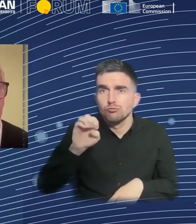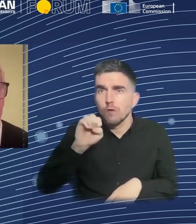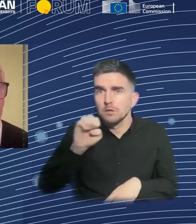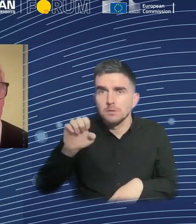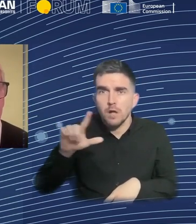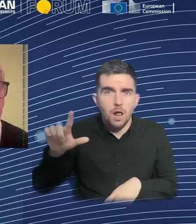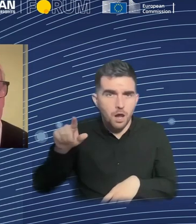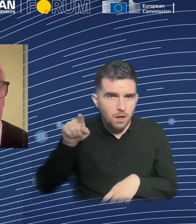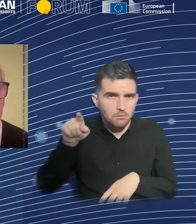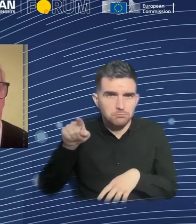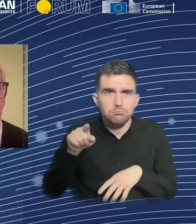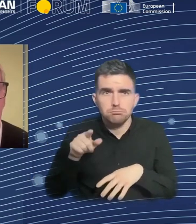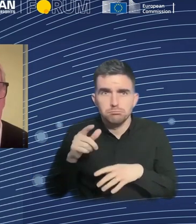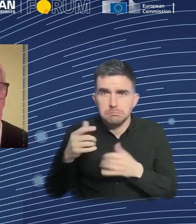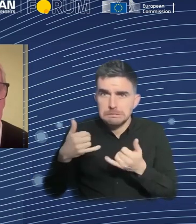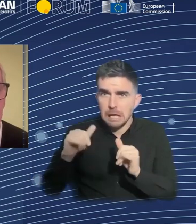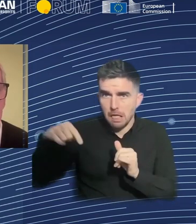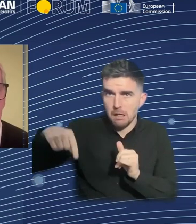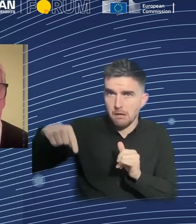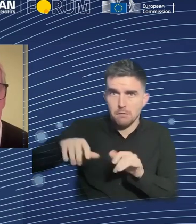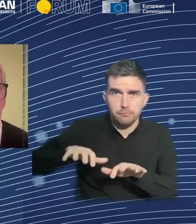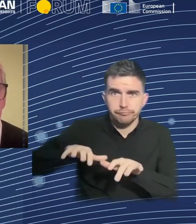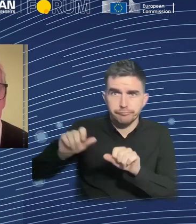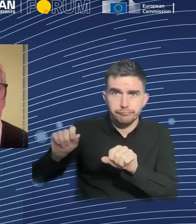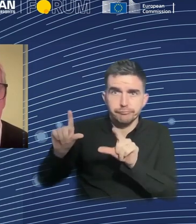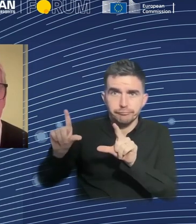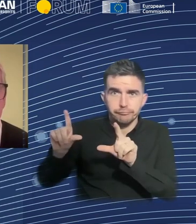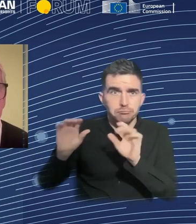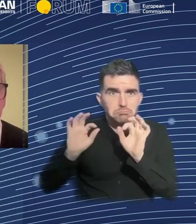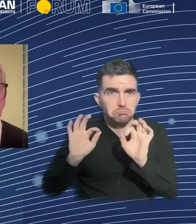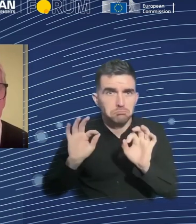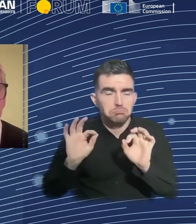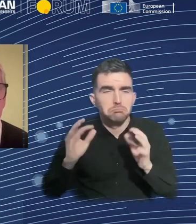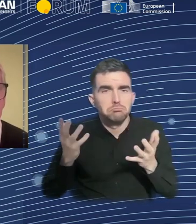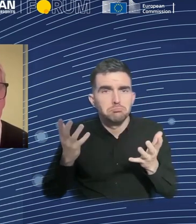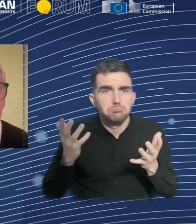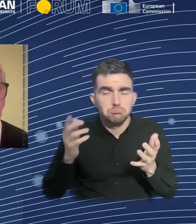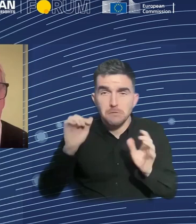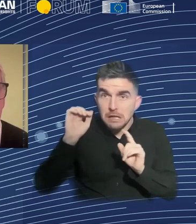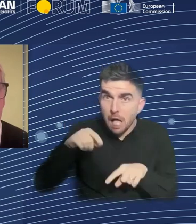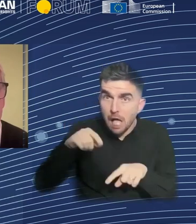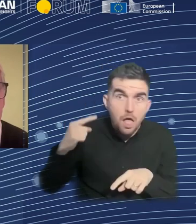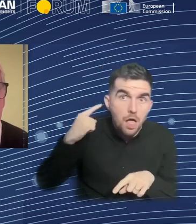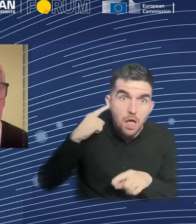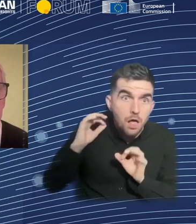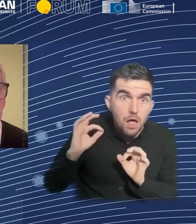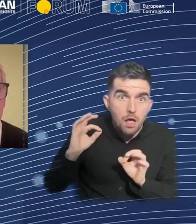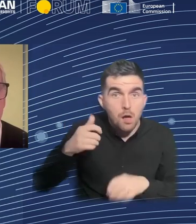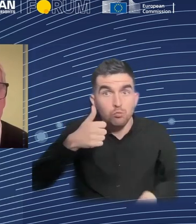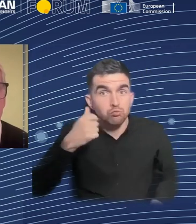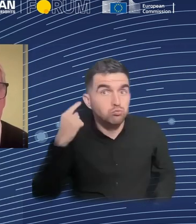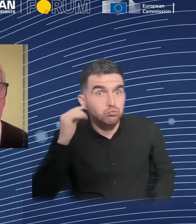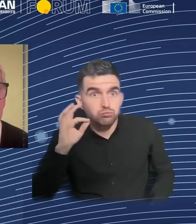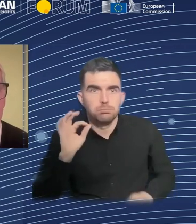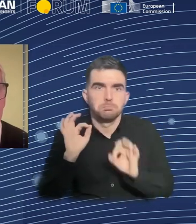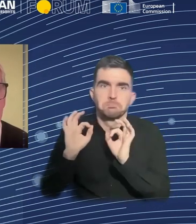Both speakers are here. So let's go with the questions. Please ask your questions as well from the audience. I see the hand there. Okay,